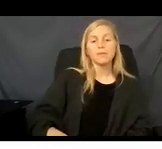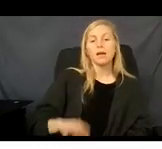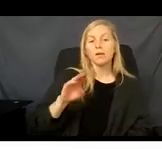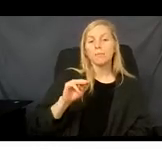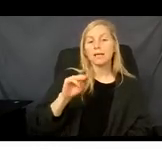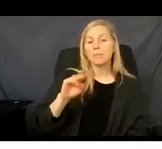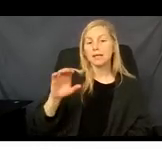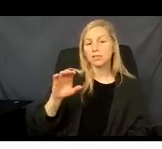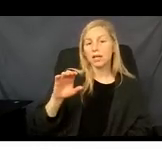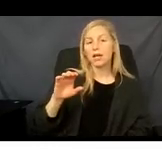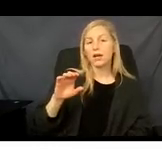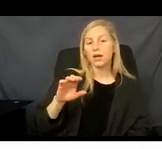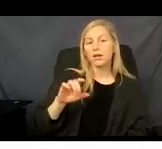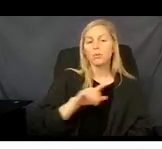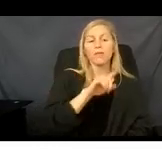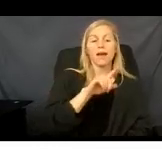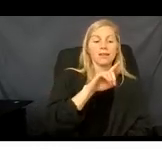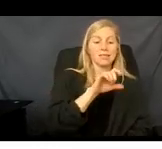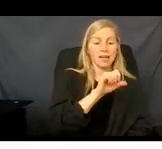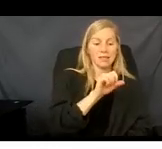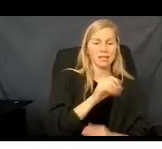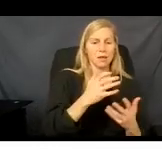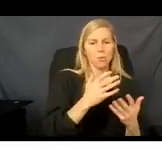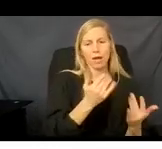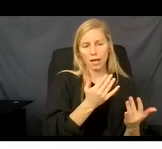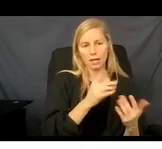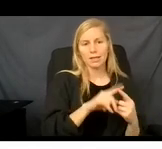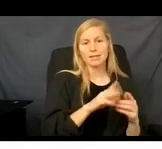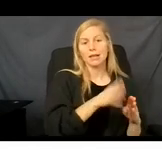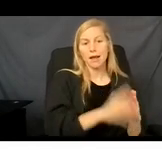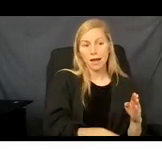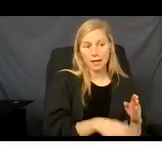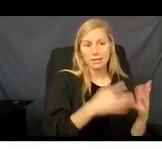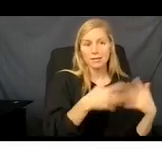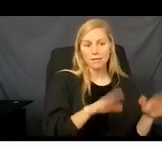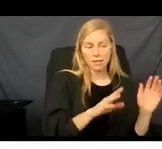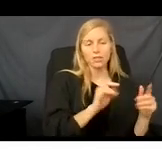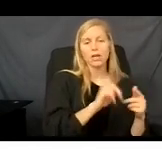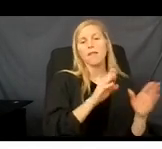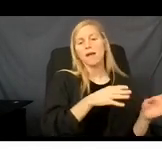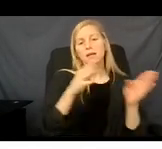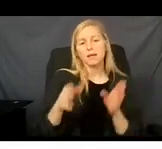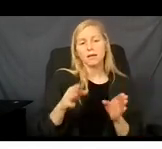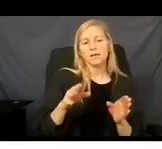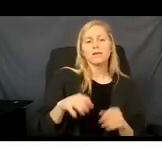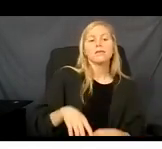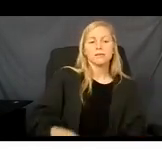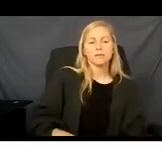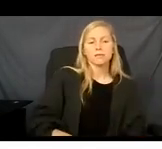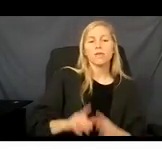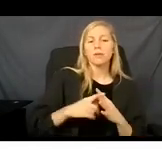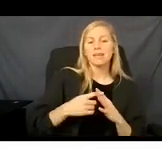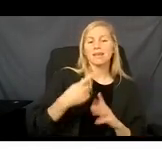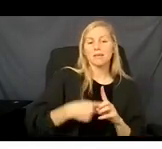the LDSS has ended. Now they are applying with the marketplace and they are getting fee for service from the beginning of the month of the